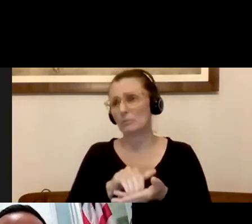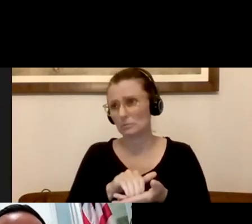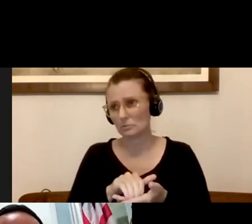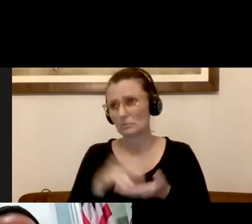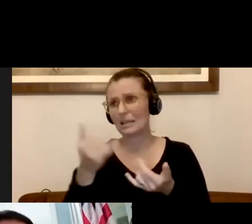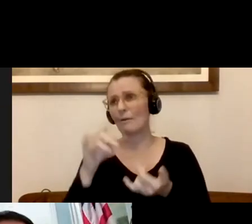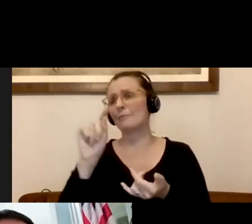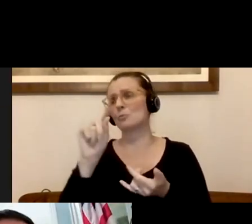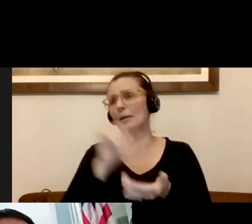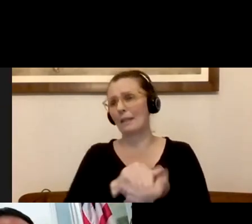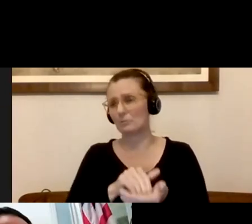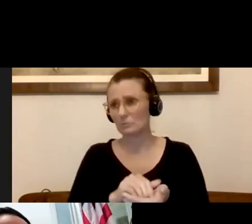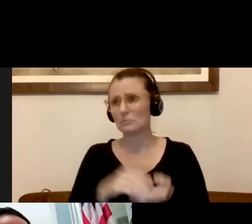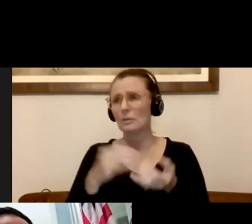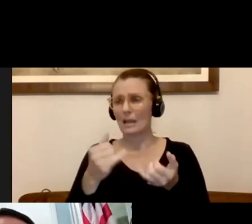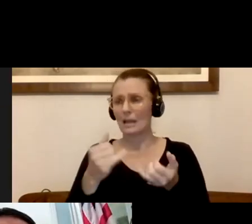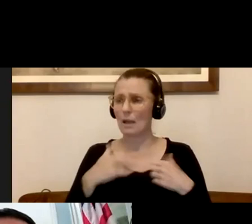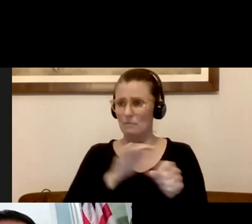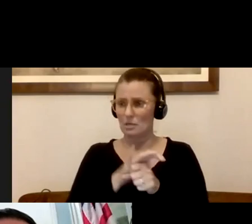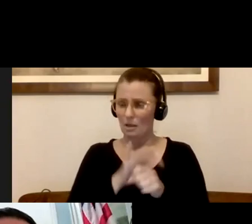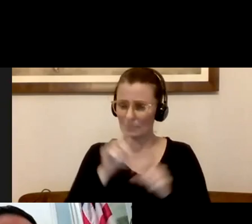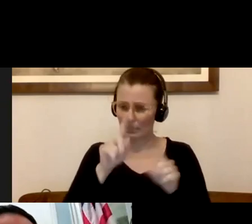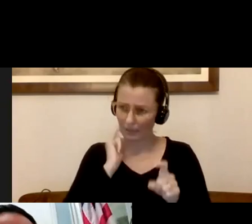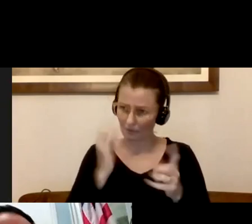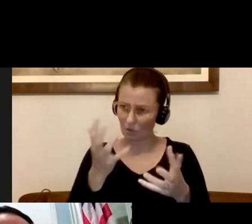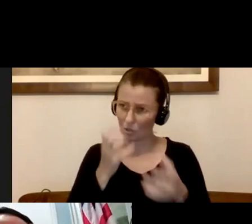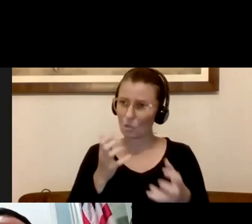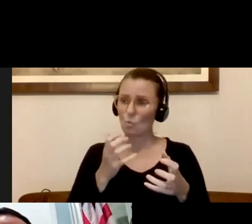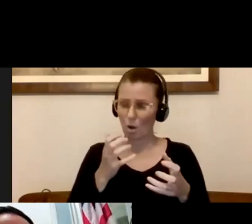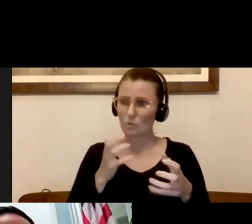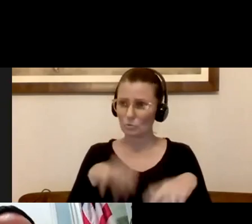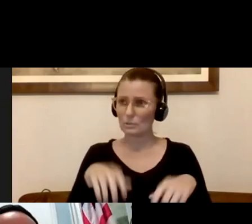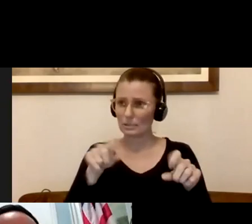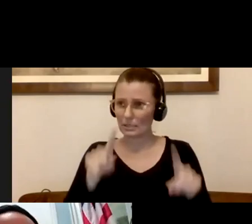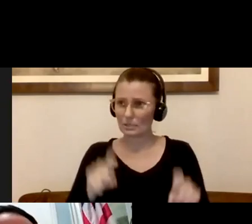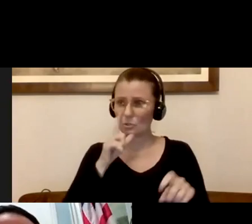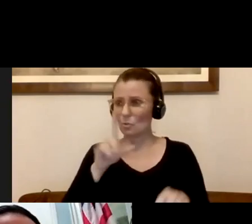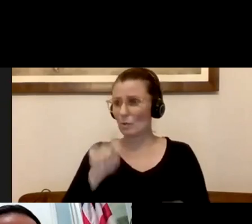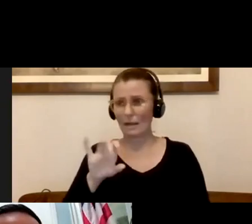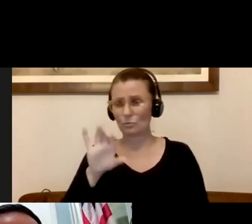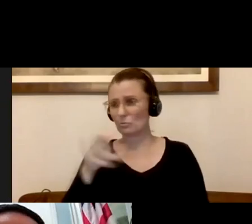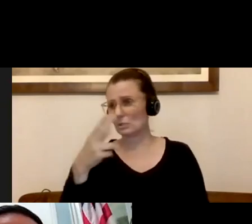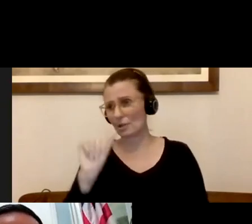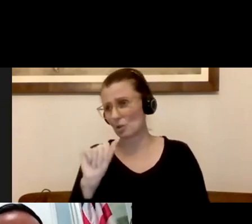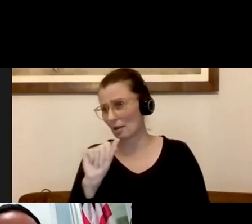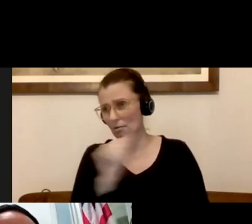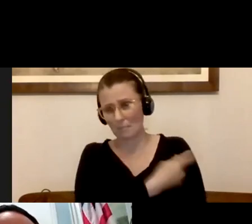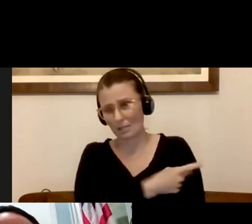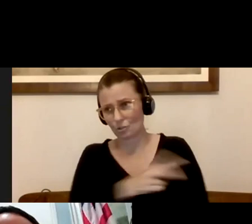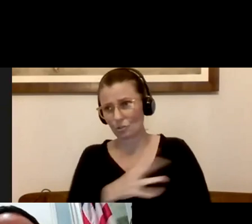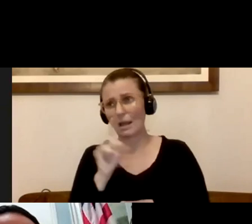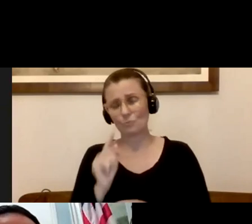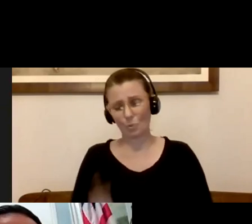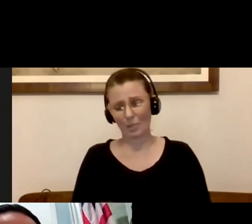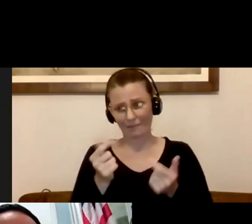expand the testing. So if you want to get tested, you don't have to be a Cambridge Health Alliance patient or client. You don't, you just have to live in Summerville